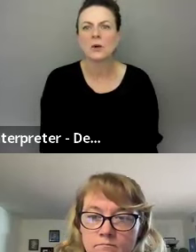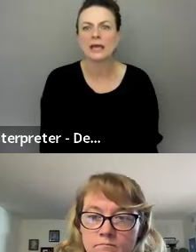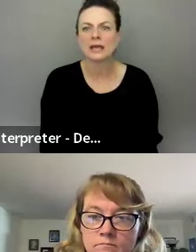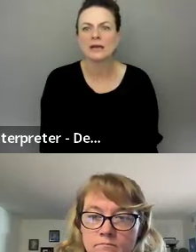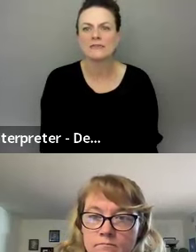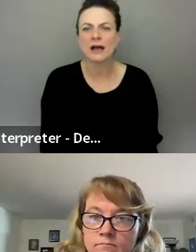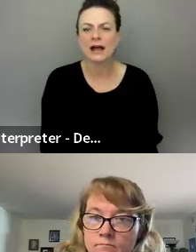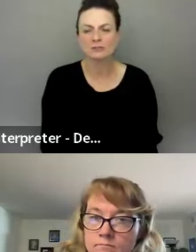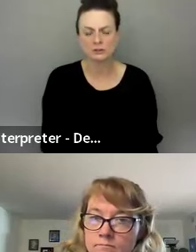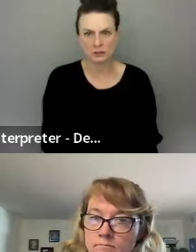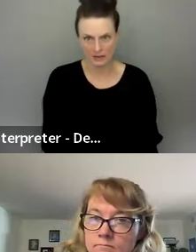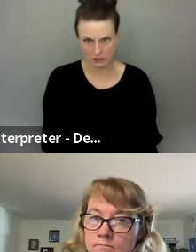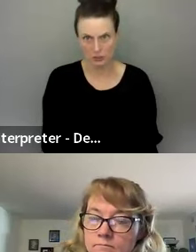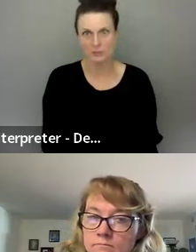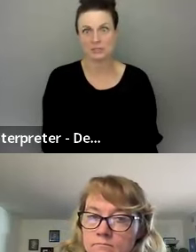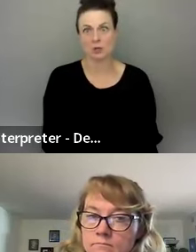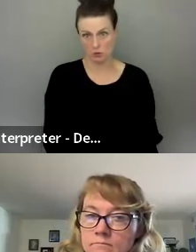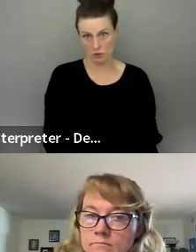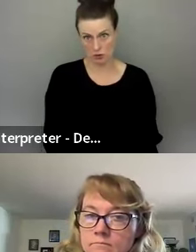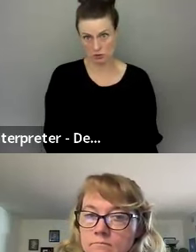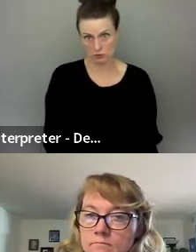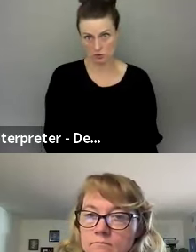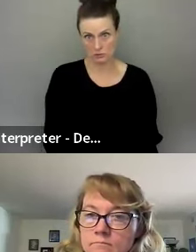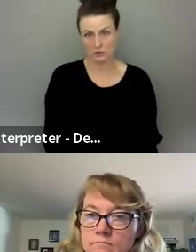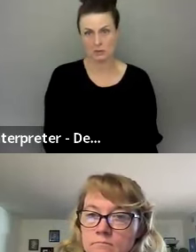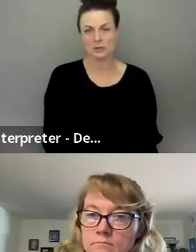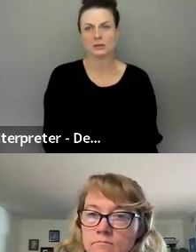So if after the live stream is over,